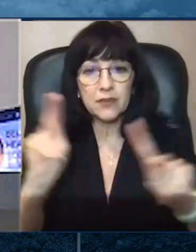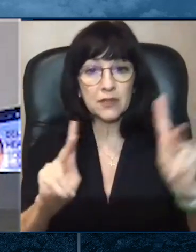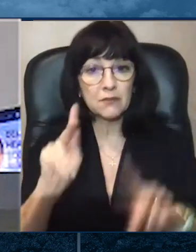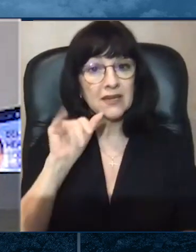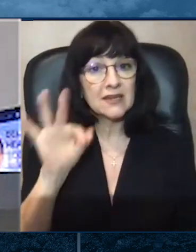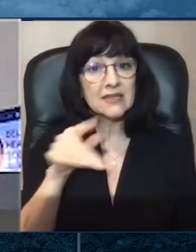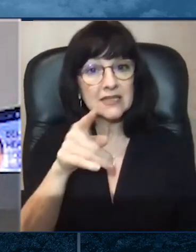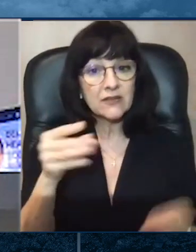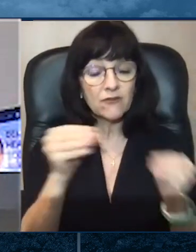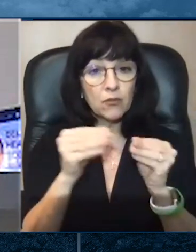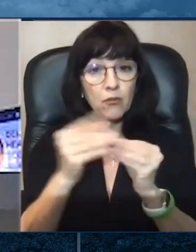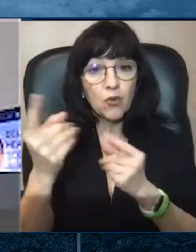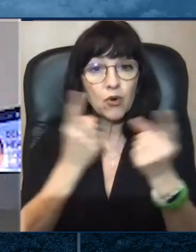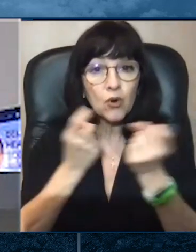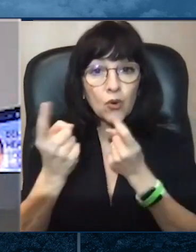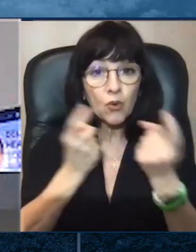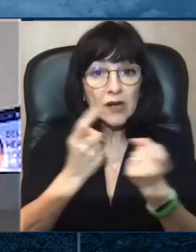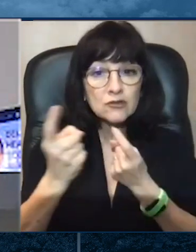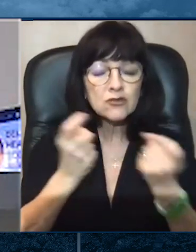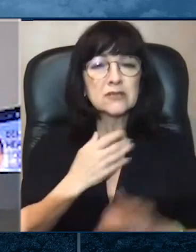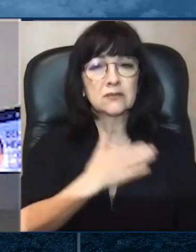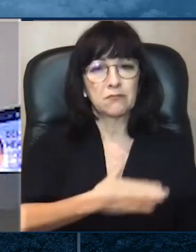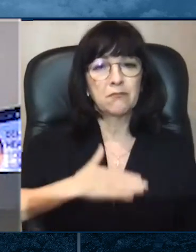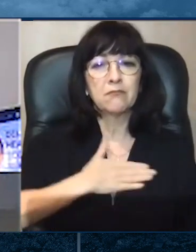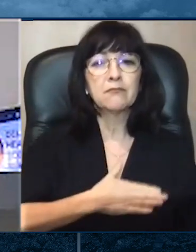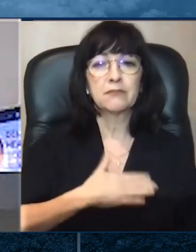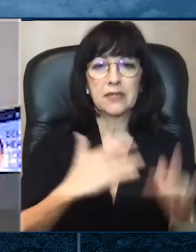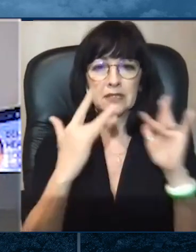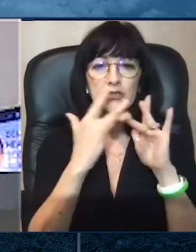con discapacidad auditiva.